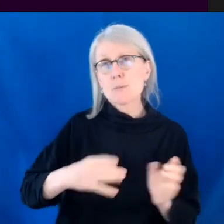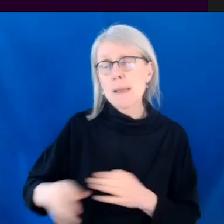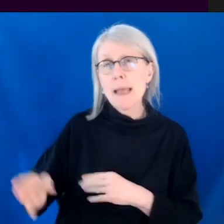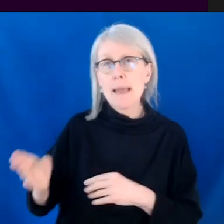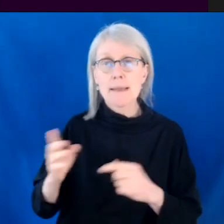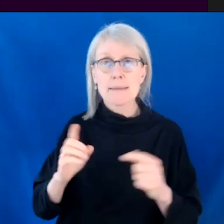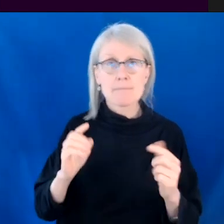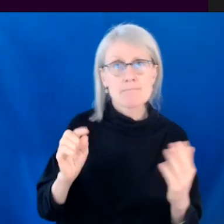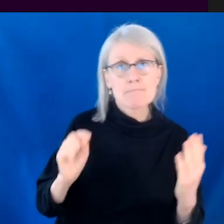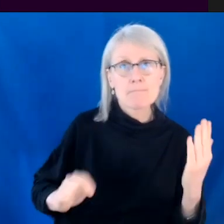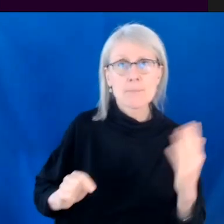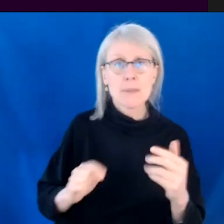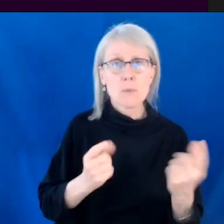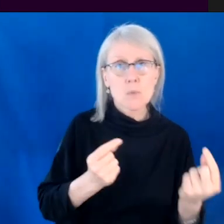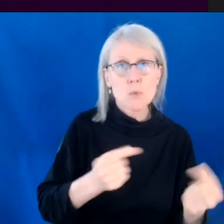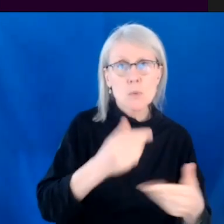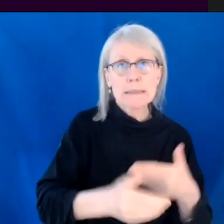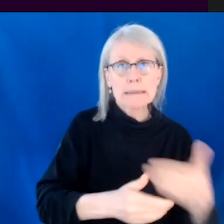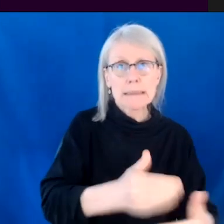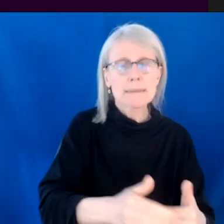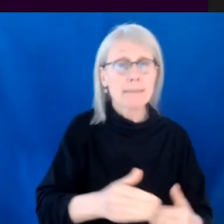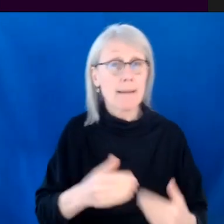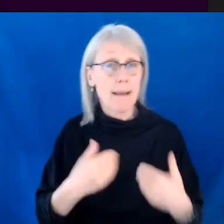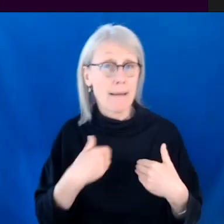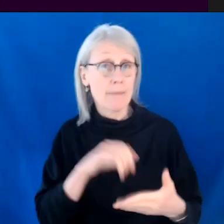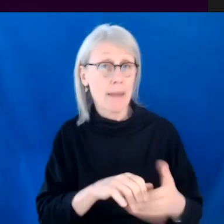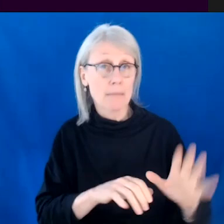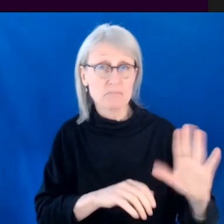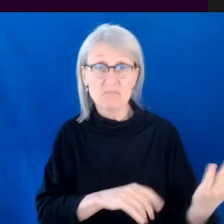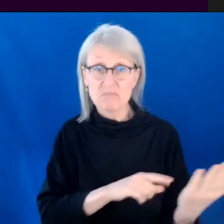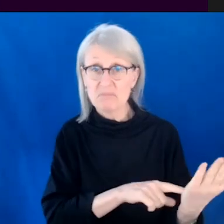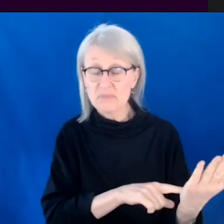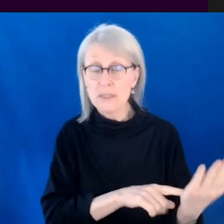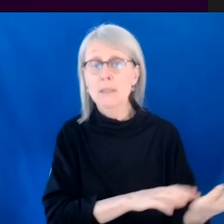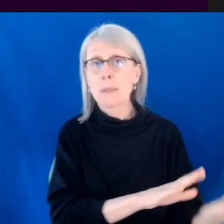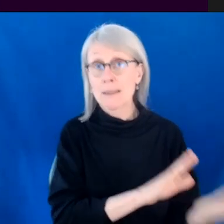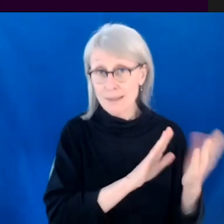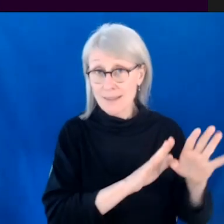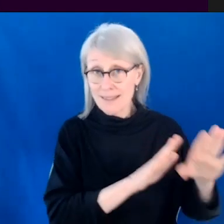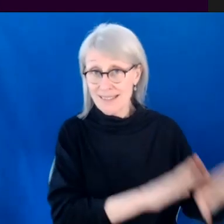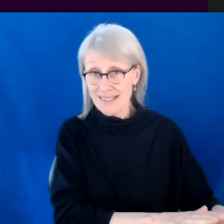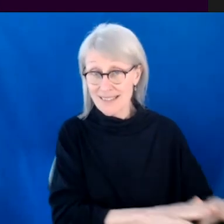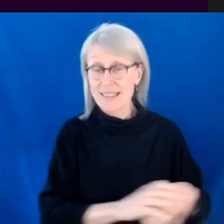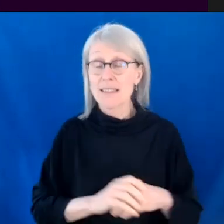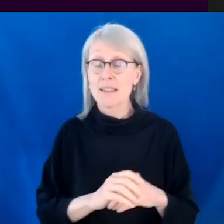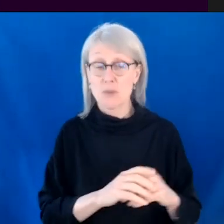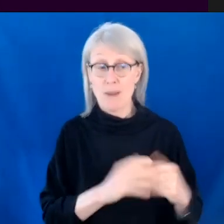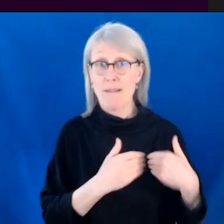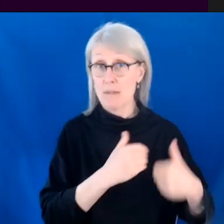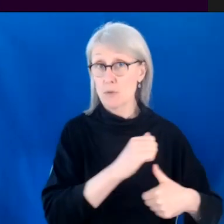outline. I know what it is, but partially I do that so that the structure is all in place.